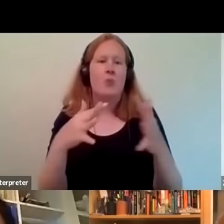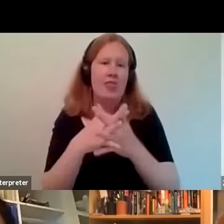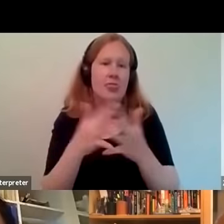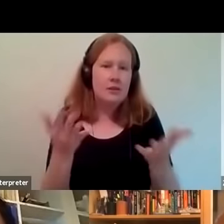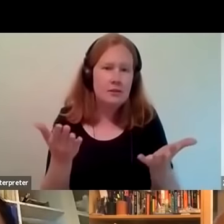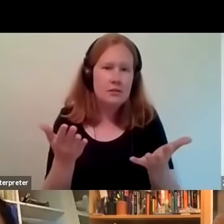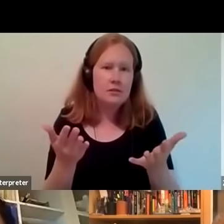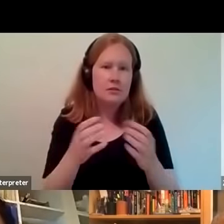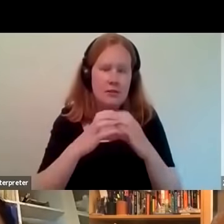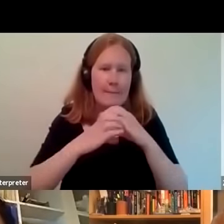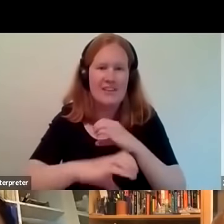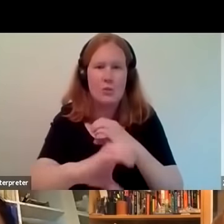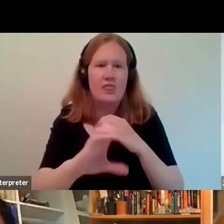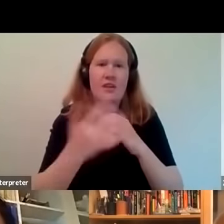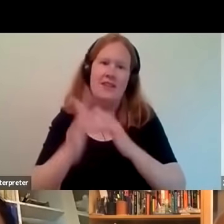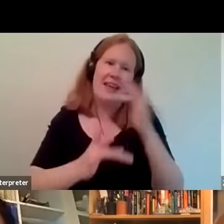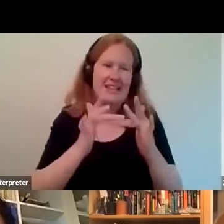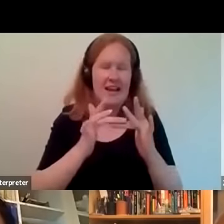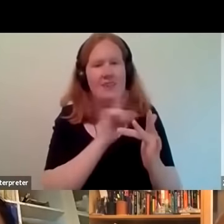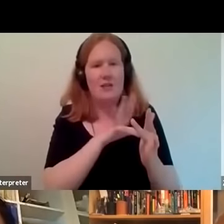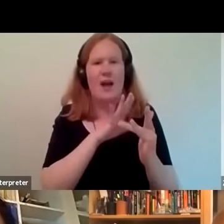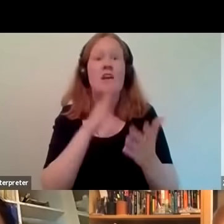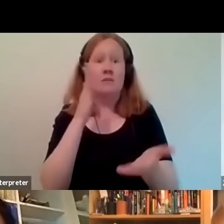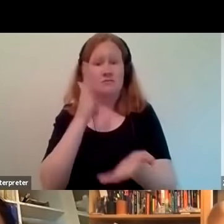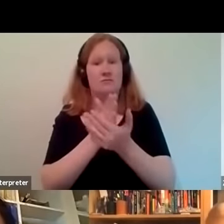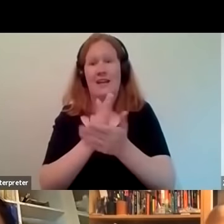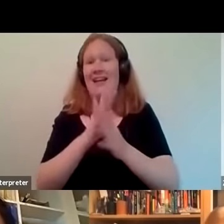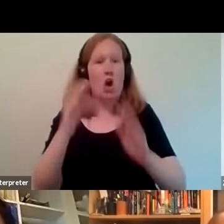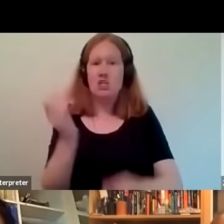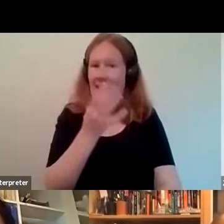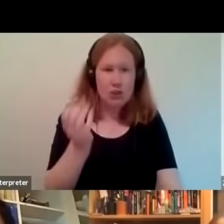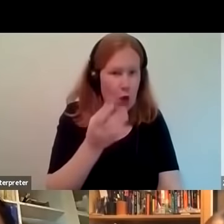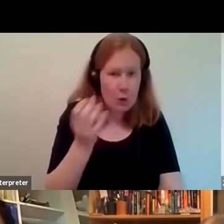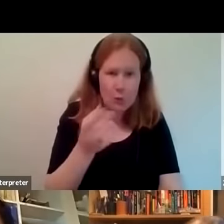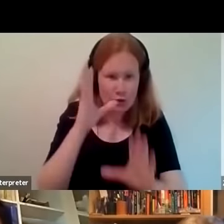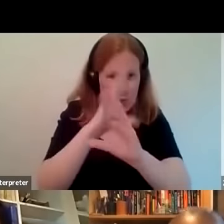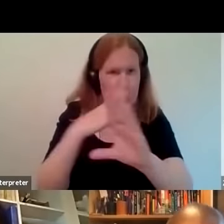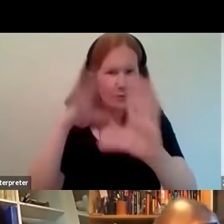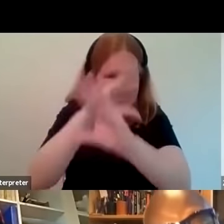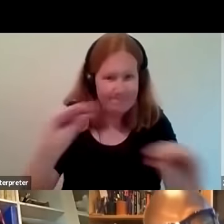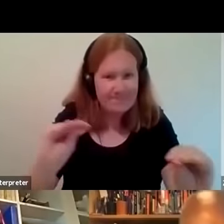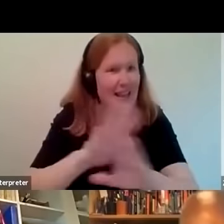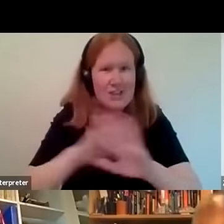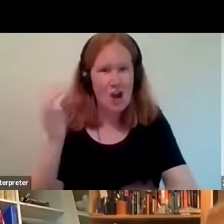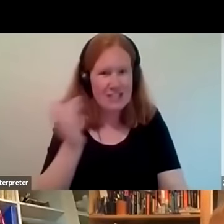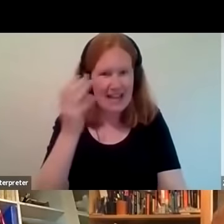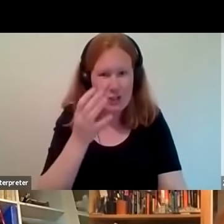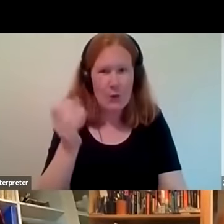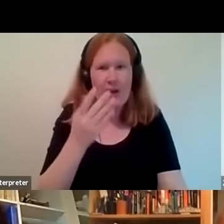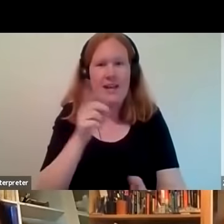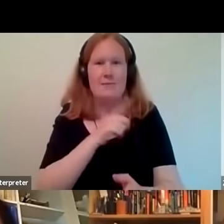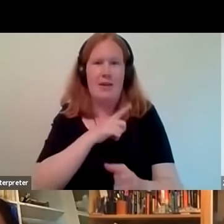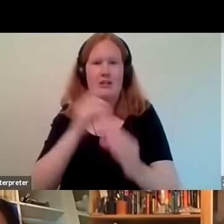a movie uh uh not a slideshow i just put that out there sorry about that